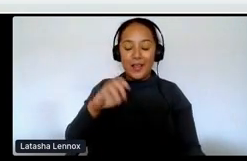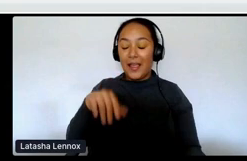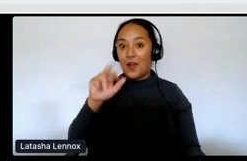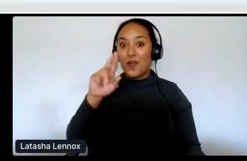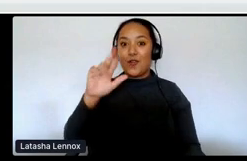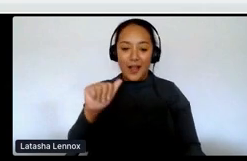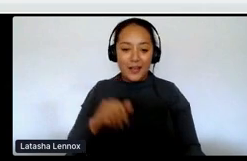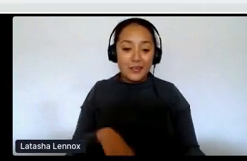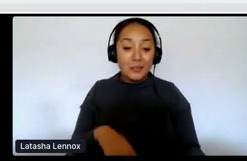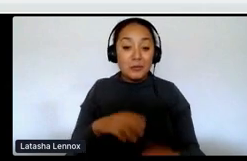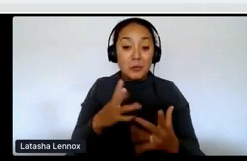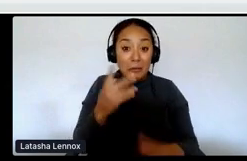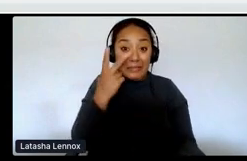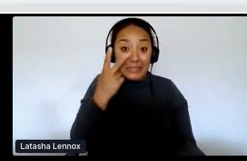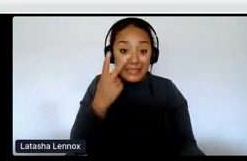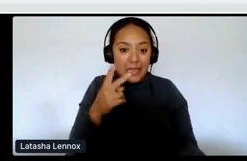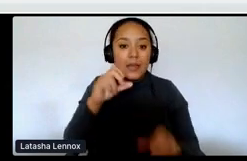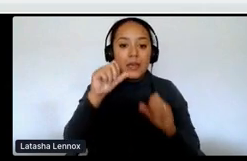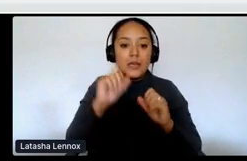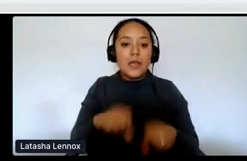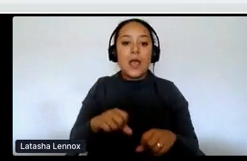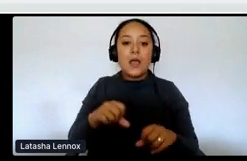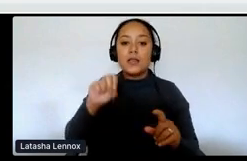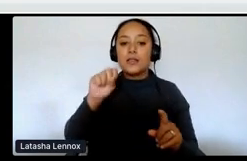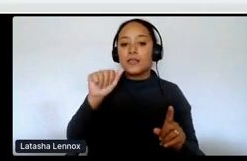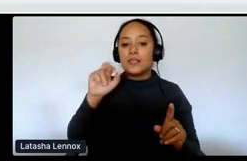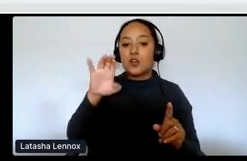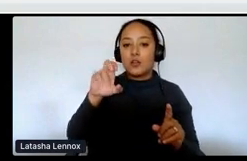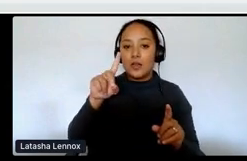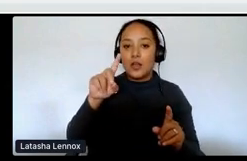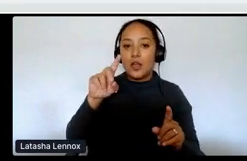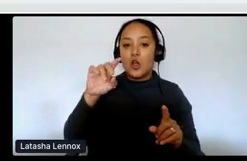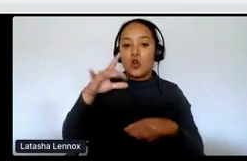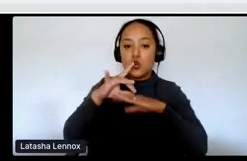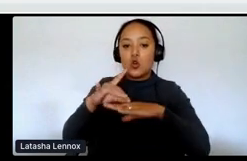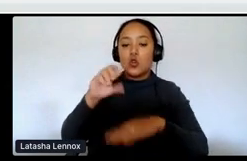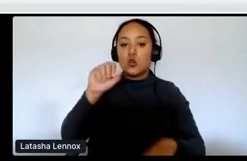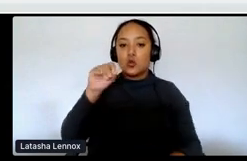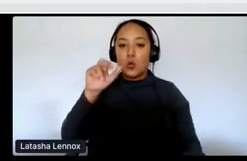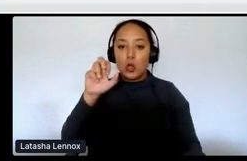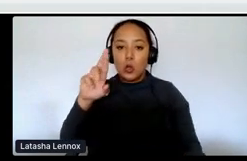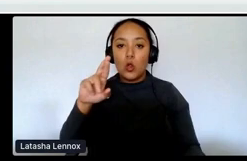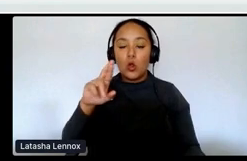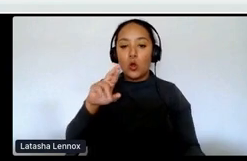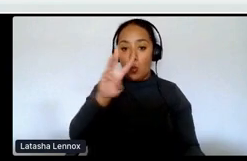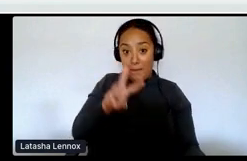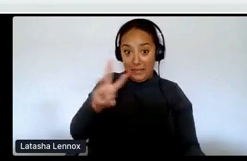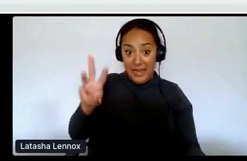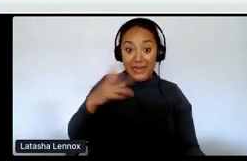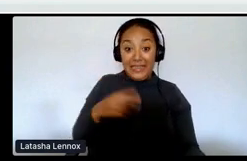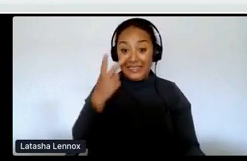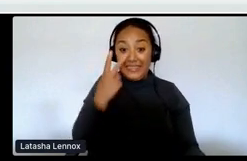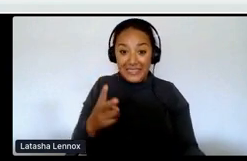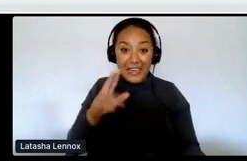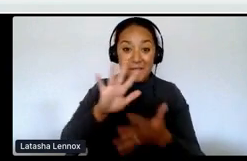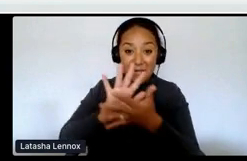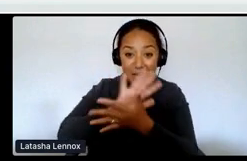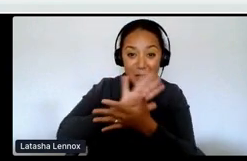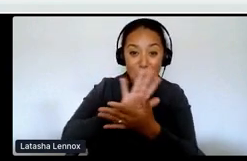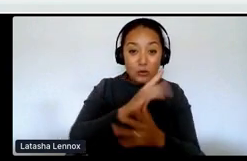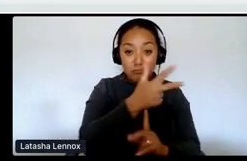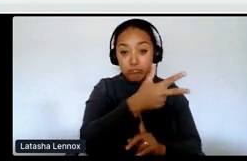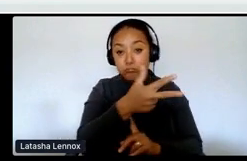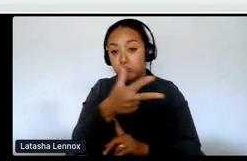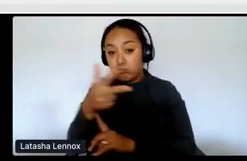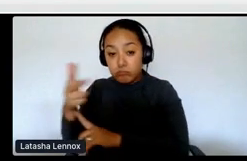go to sacred earth solar, sacred earth.solar's website, and you can see the video above. And then you can also see videos of, um,